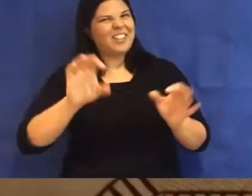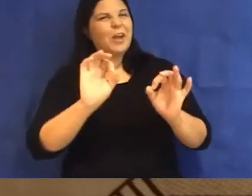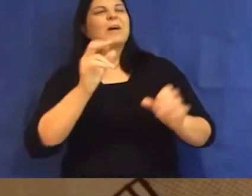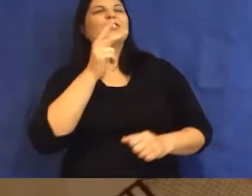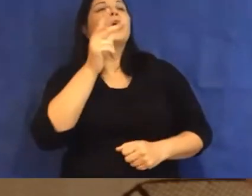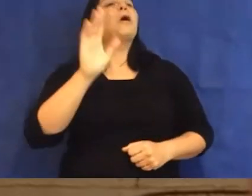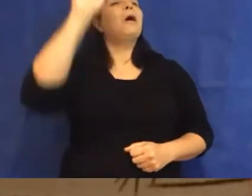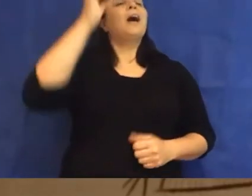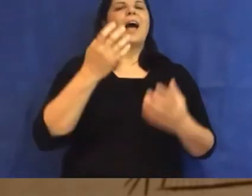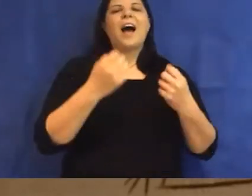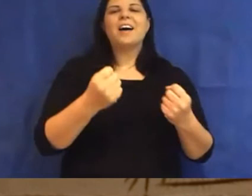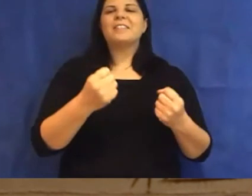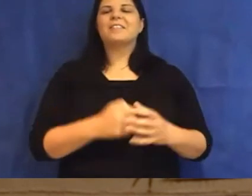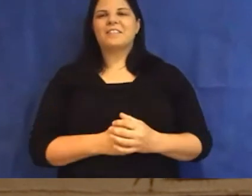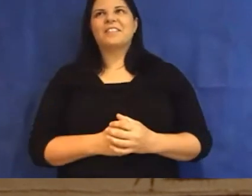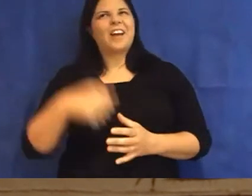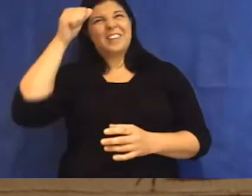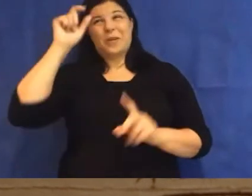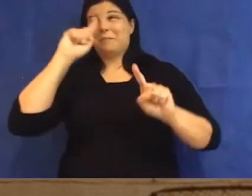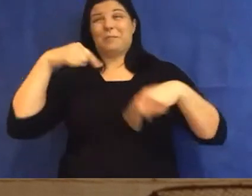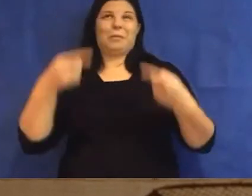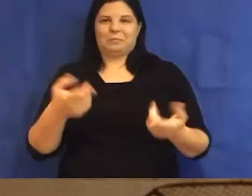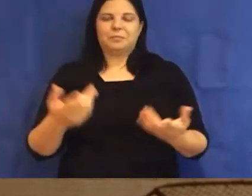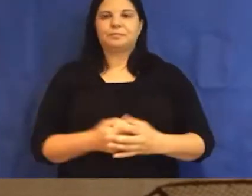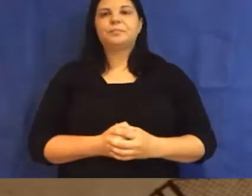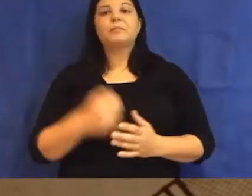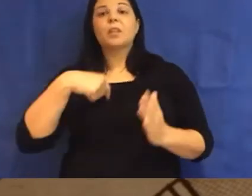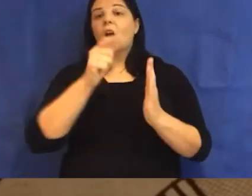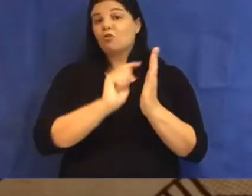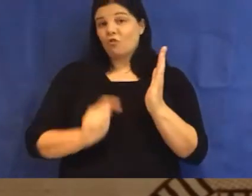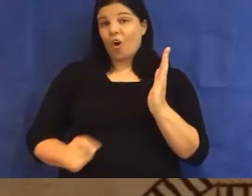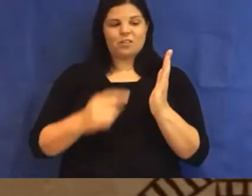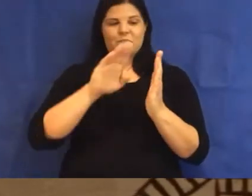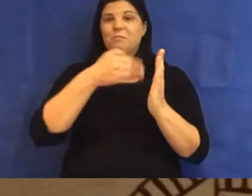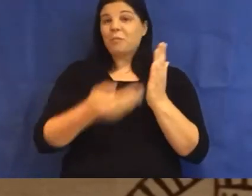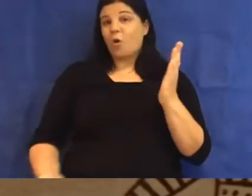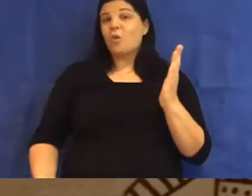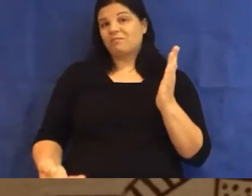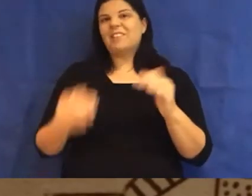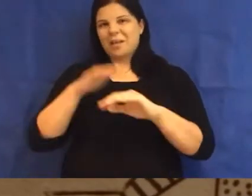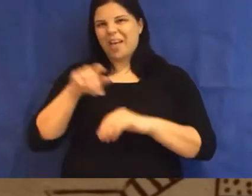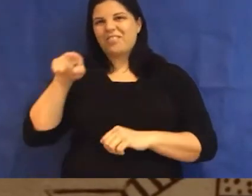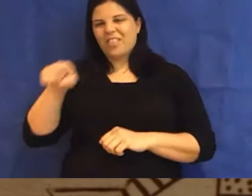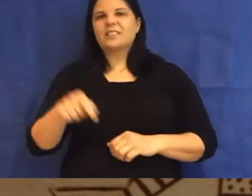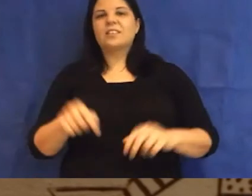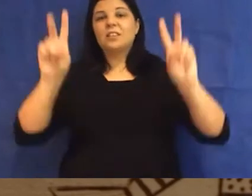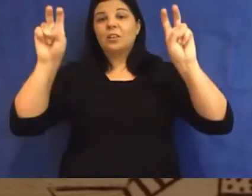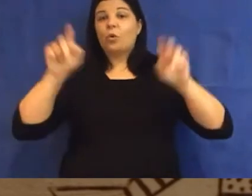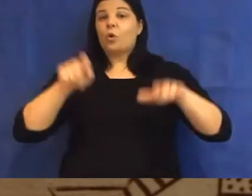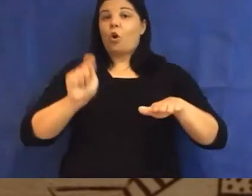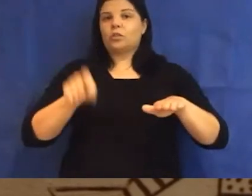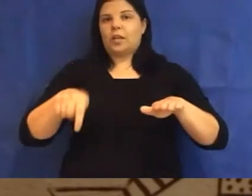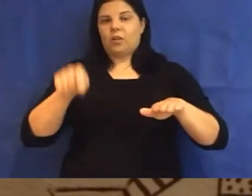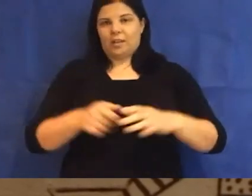to have in reality. And so I wrote this as a response to all of that. And the poem is called Auctioneering, and it's prefaced